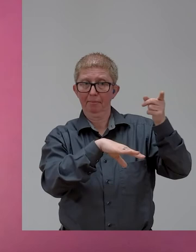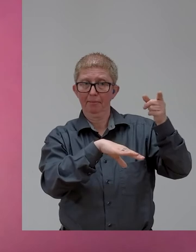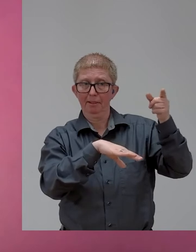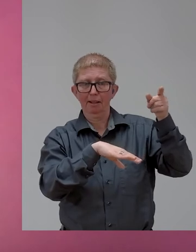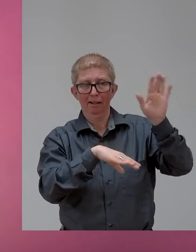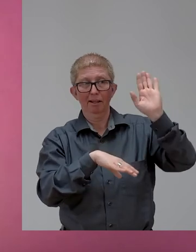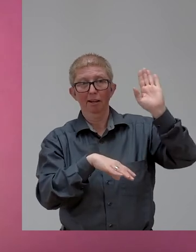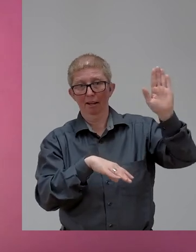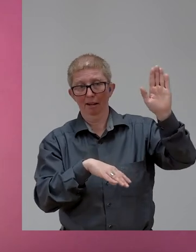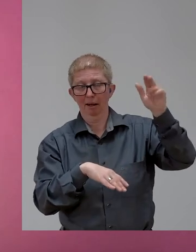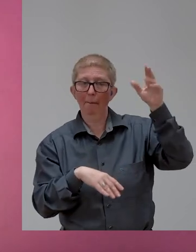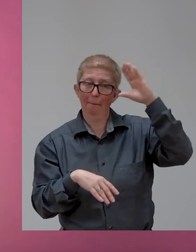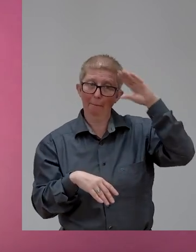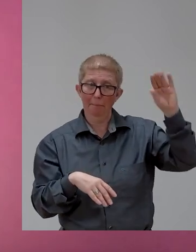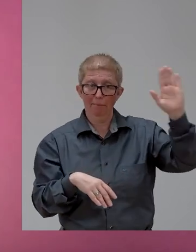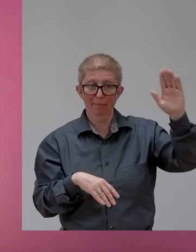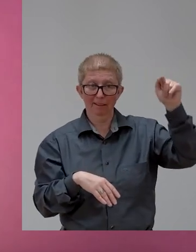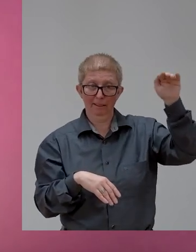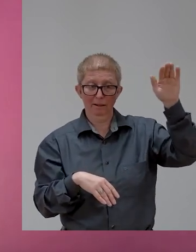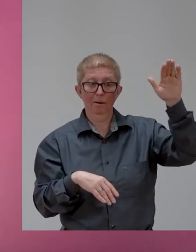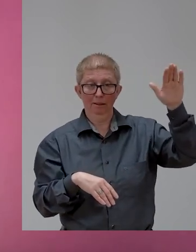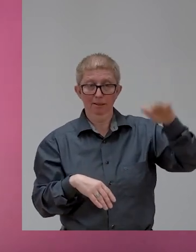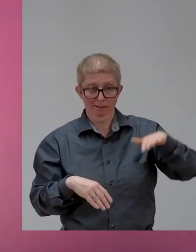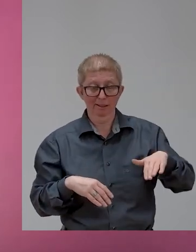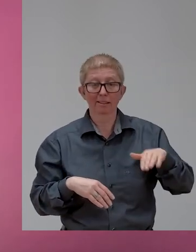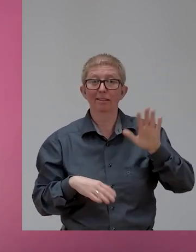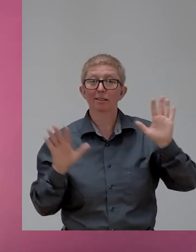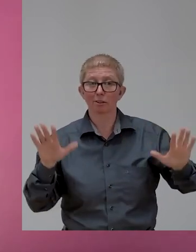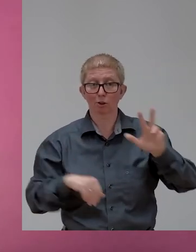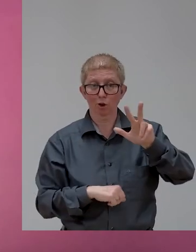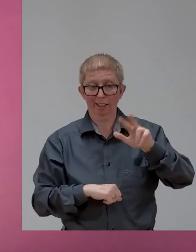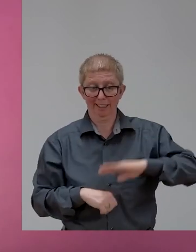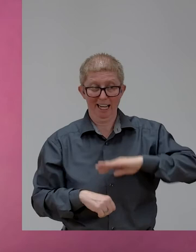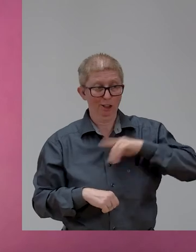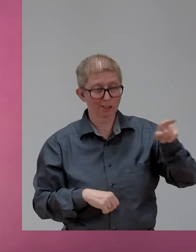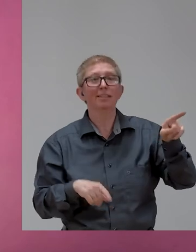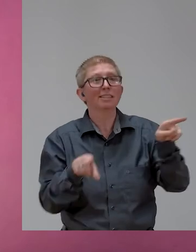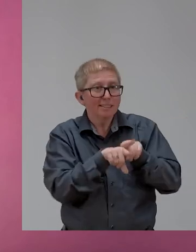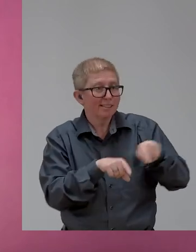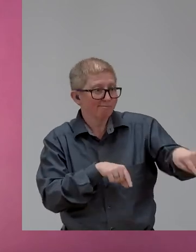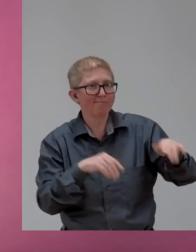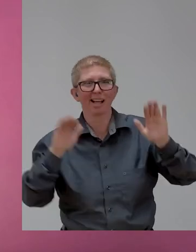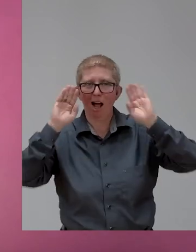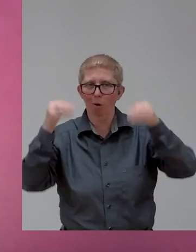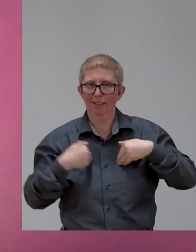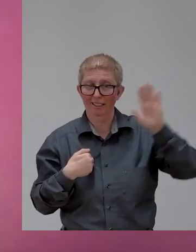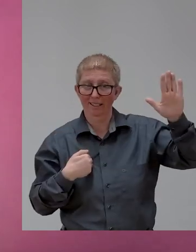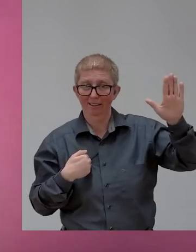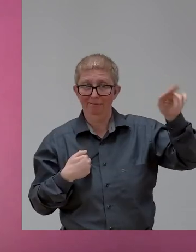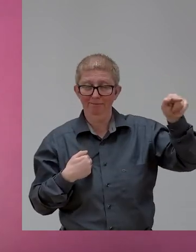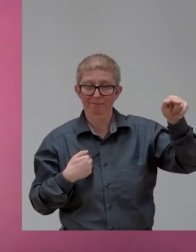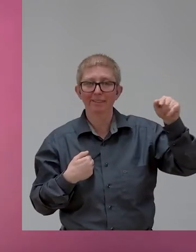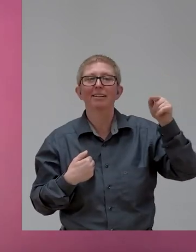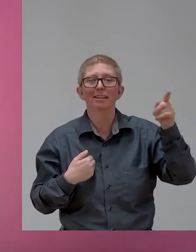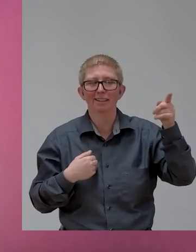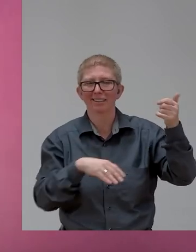was just that personal story, that ambition of what we were trying to do. And we said we didn't, we don't know